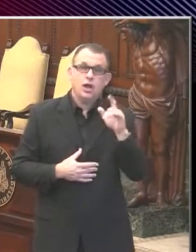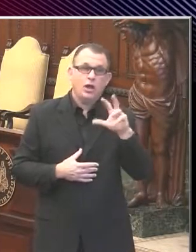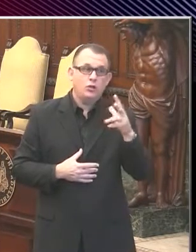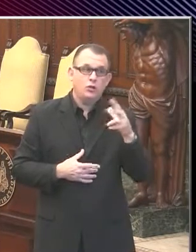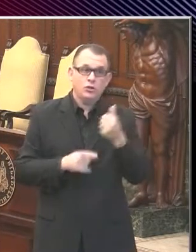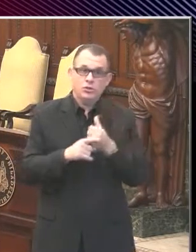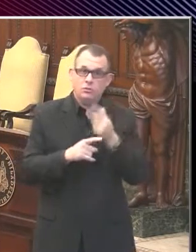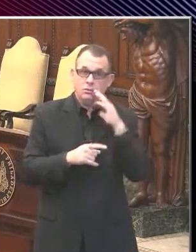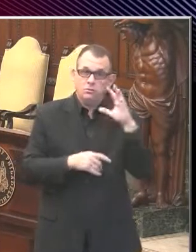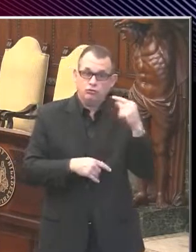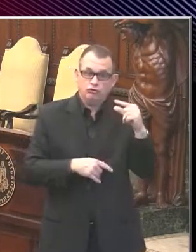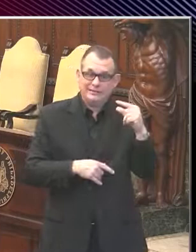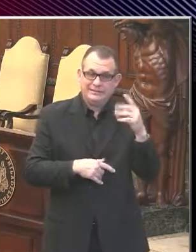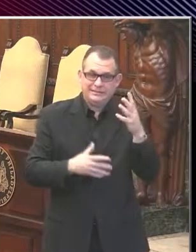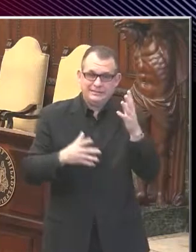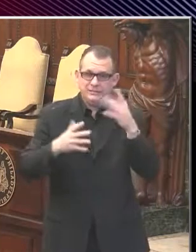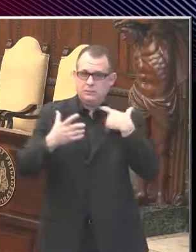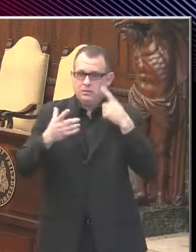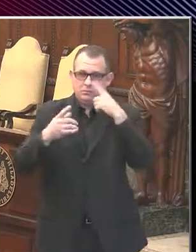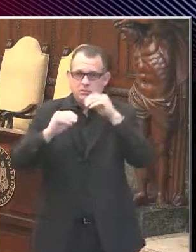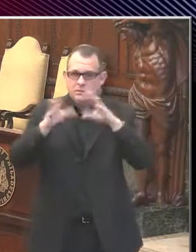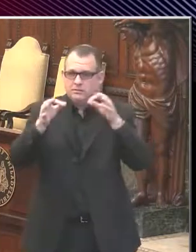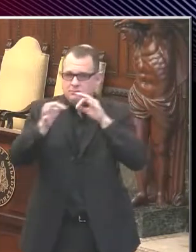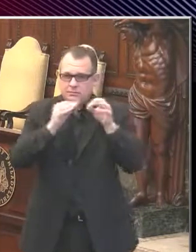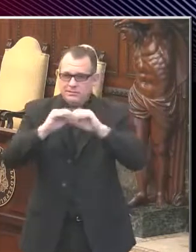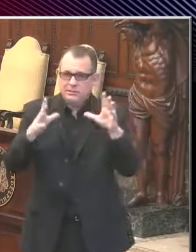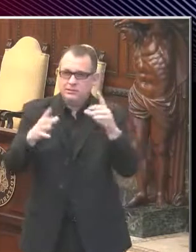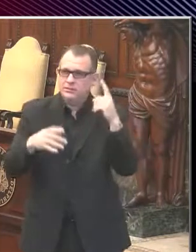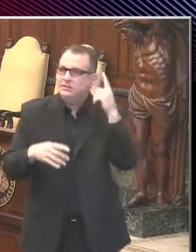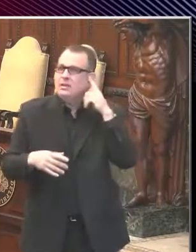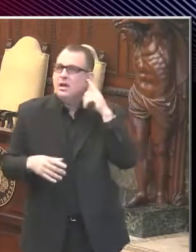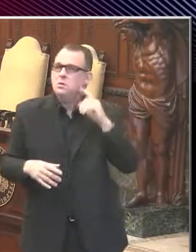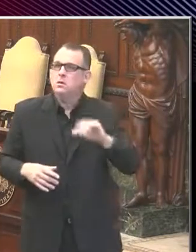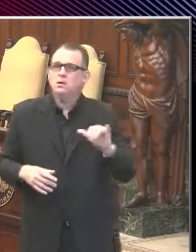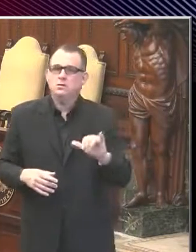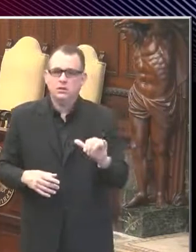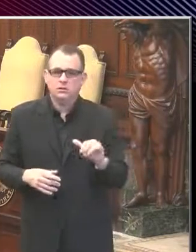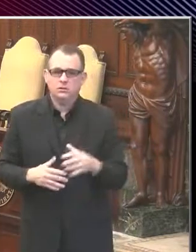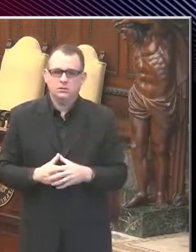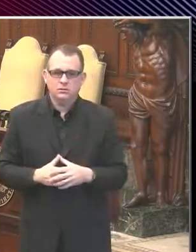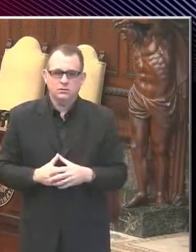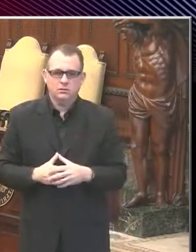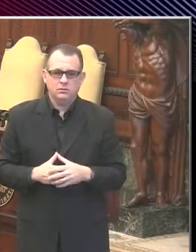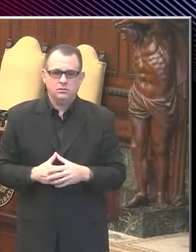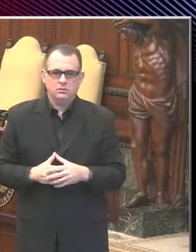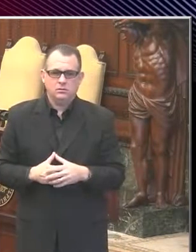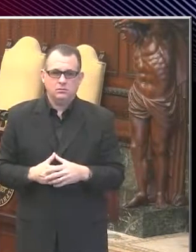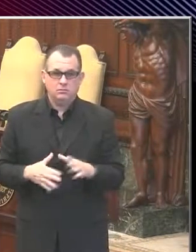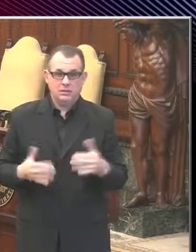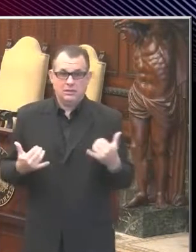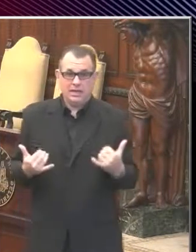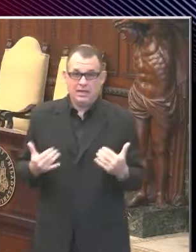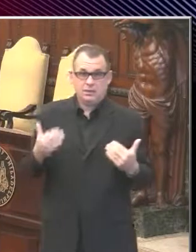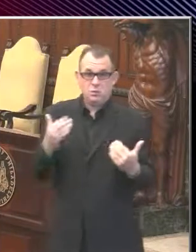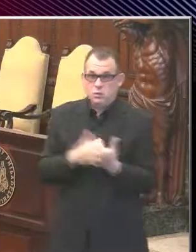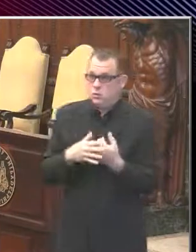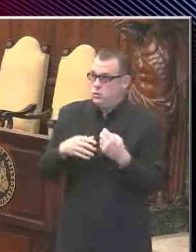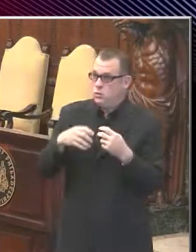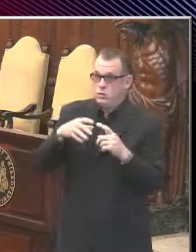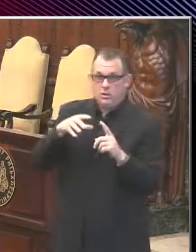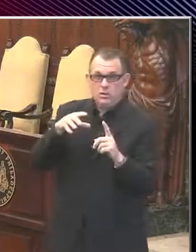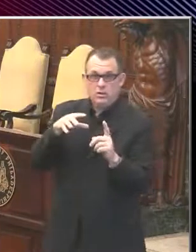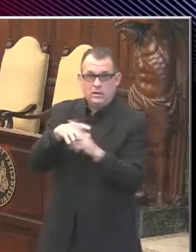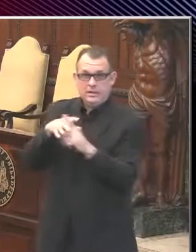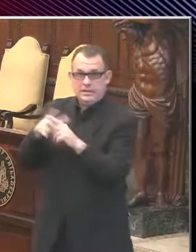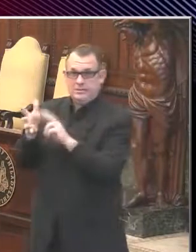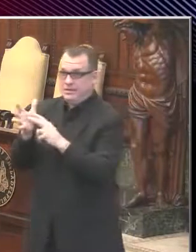clarify that? Because it sort of sounds like just by definition of these new cases, the city will not be able to enter the green